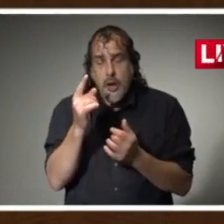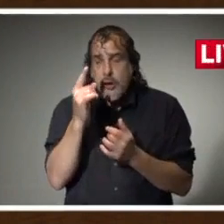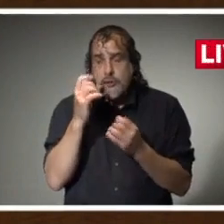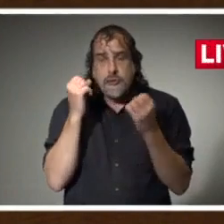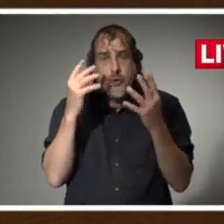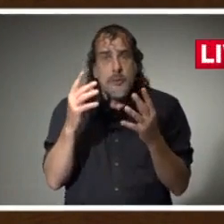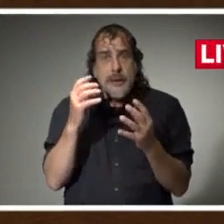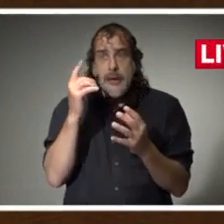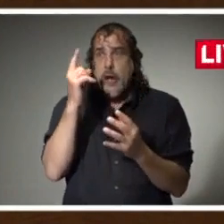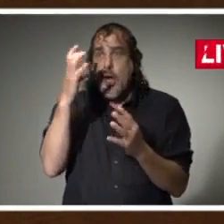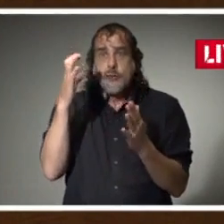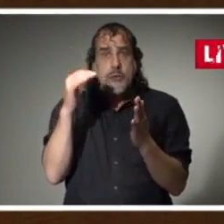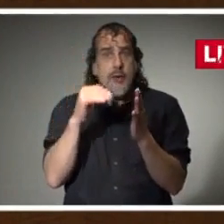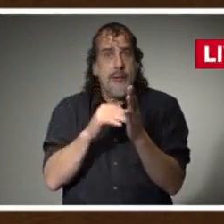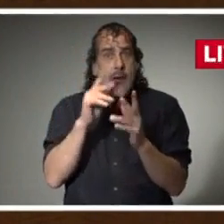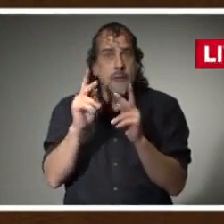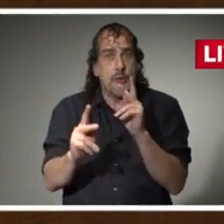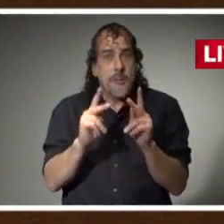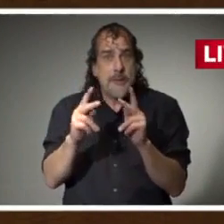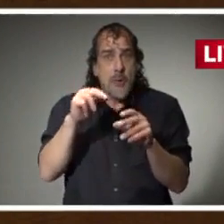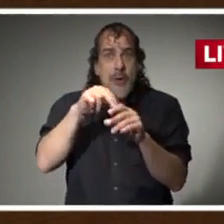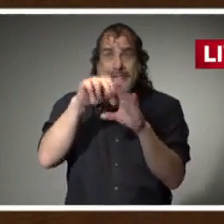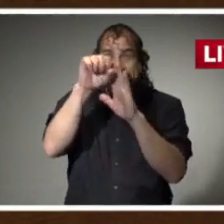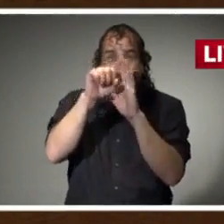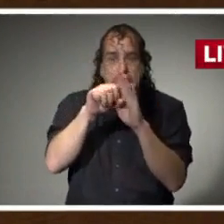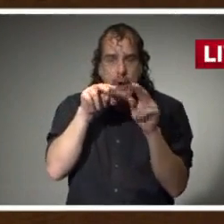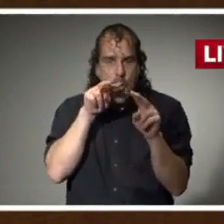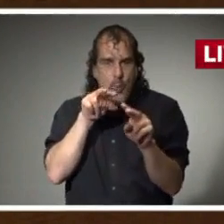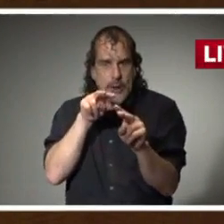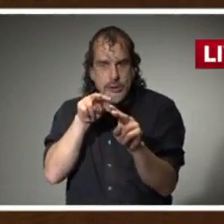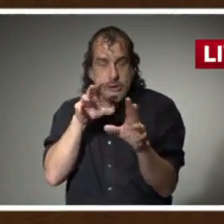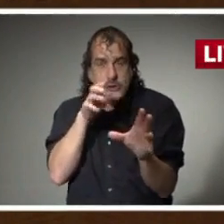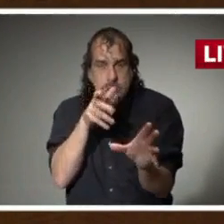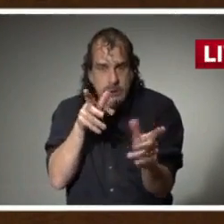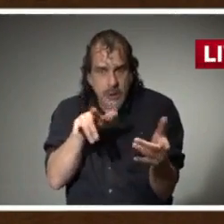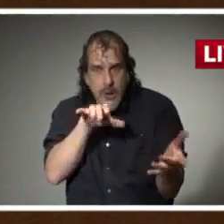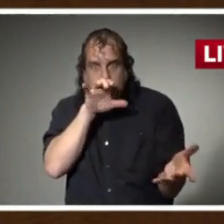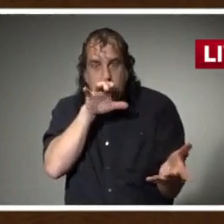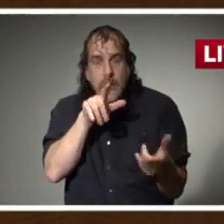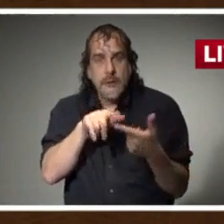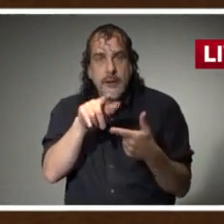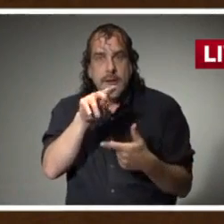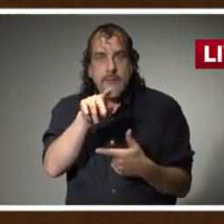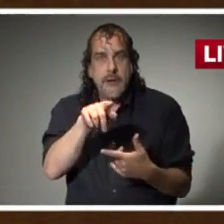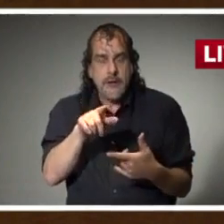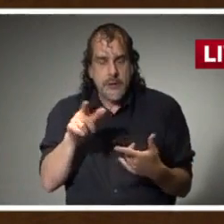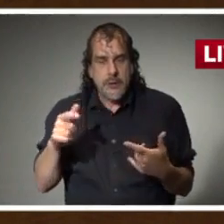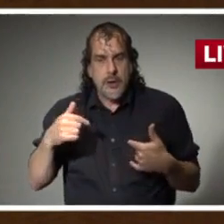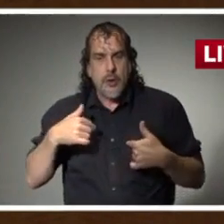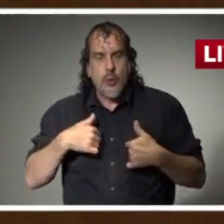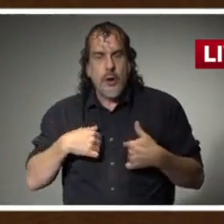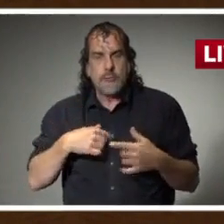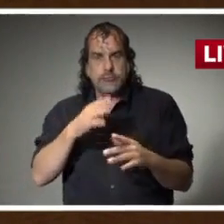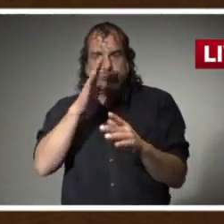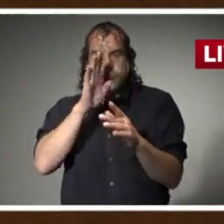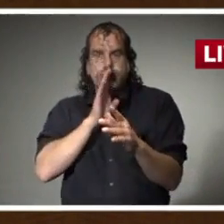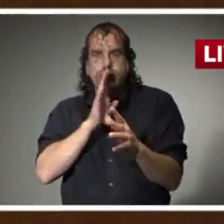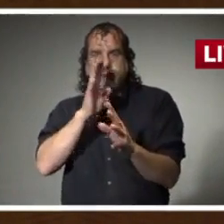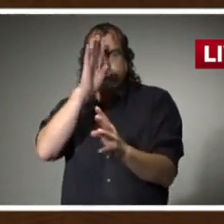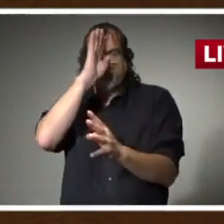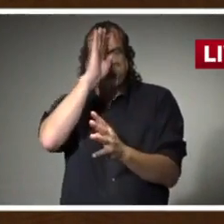of Mississippians across the state are watching. It gives us the opportunity to speak directly